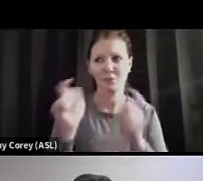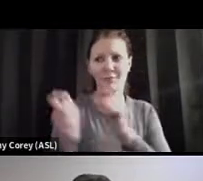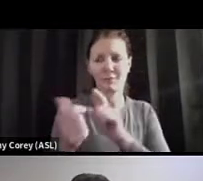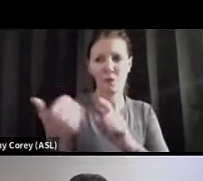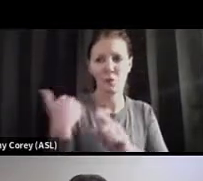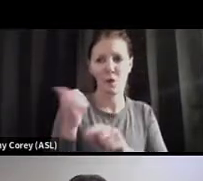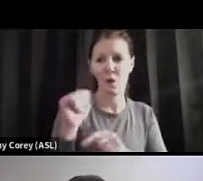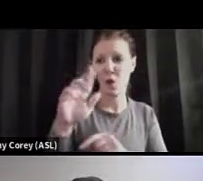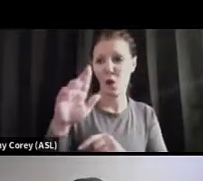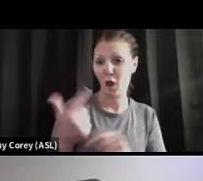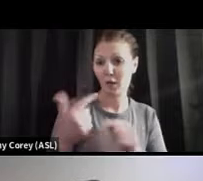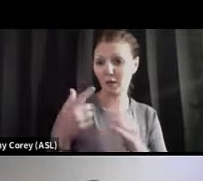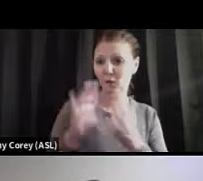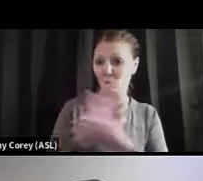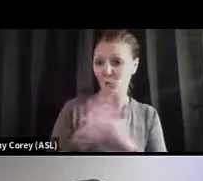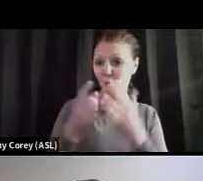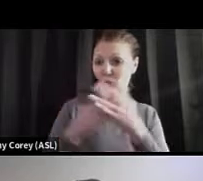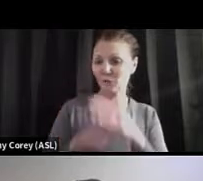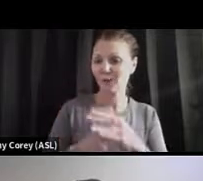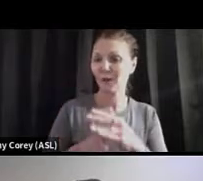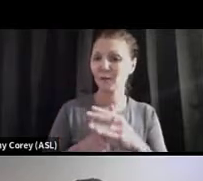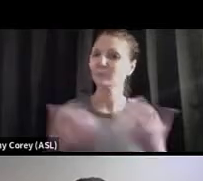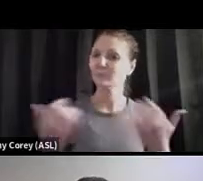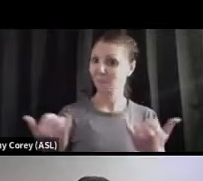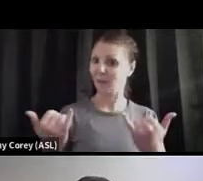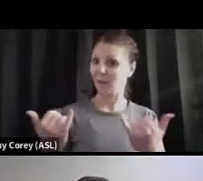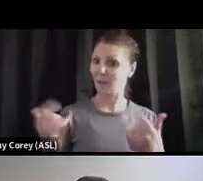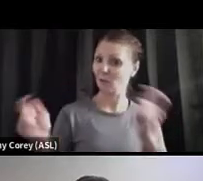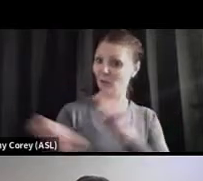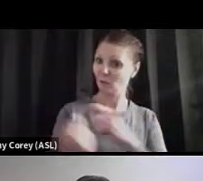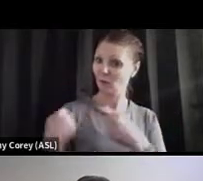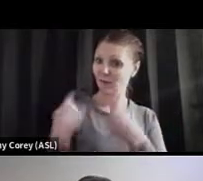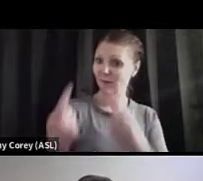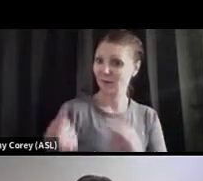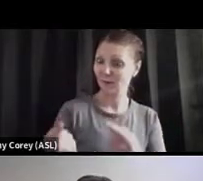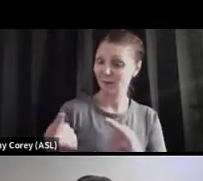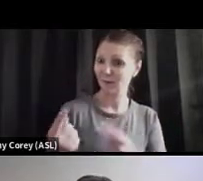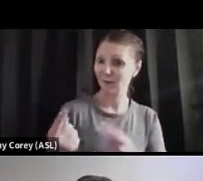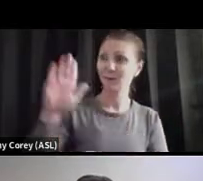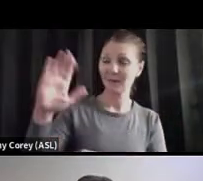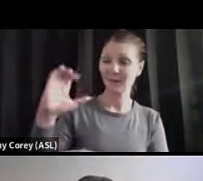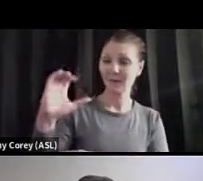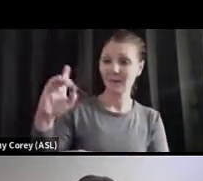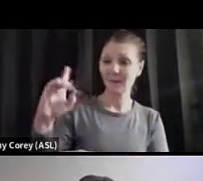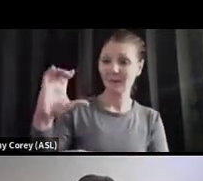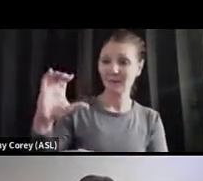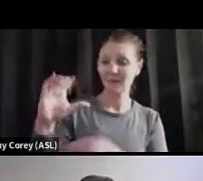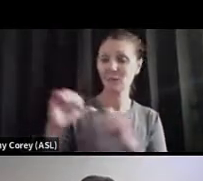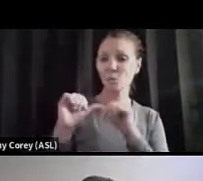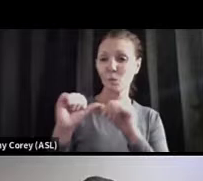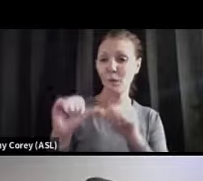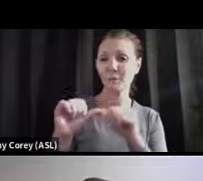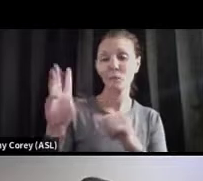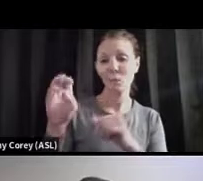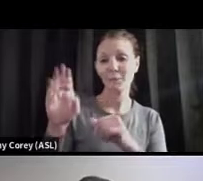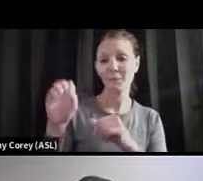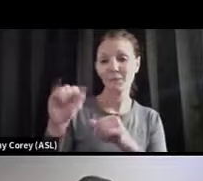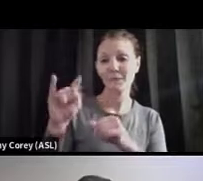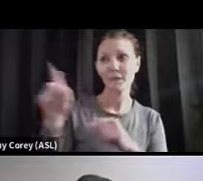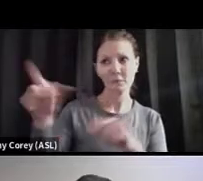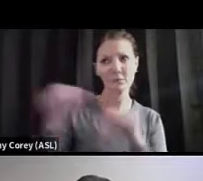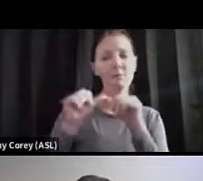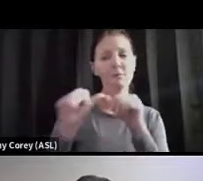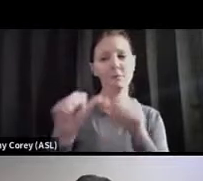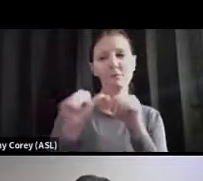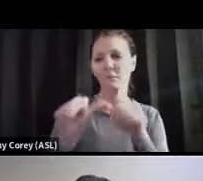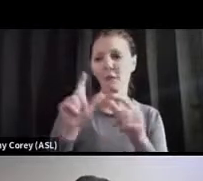in August. So obviously things have changed since then. CDC's website, which is pretty much continuously updated, is the one I sort